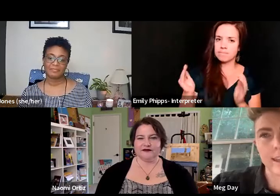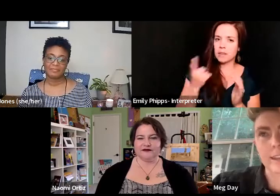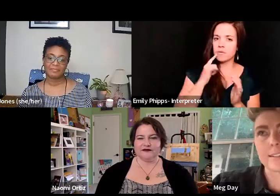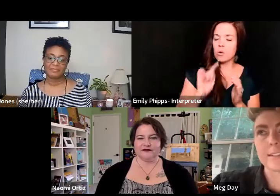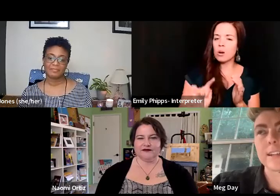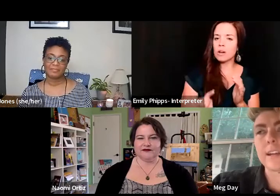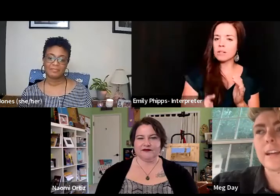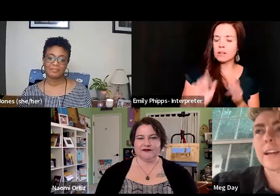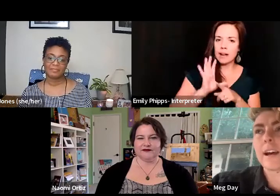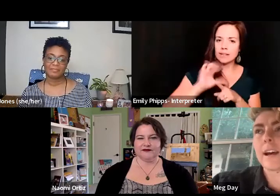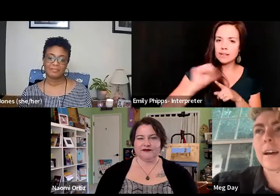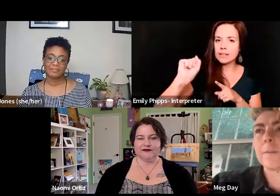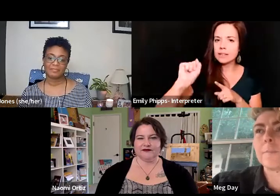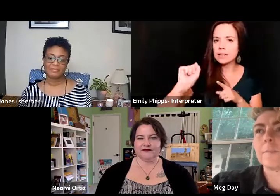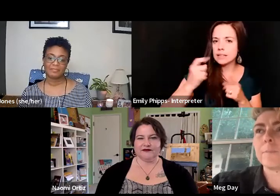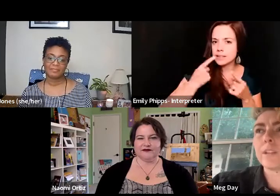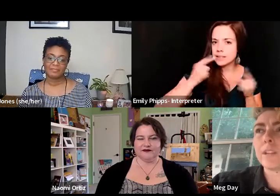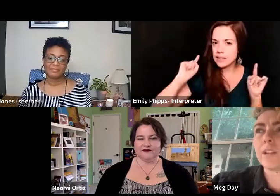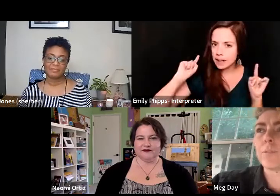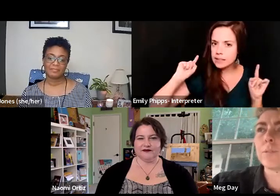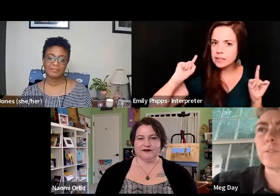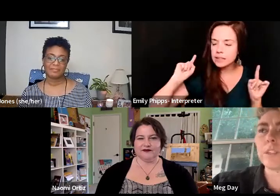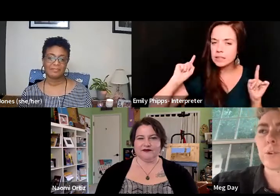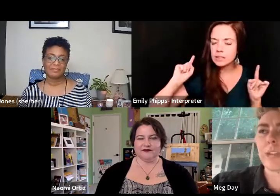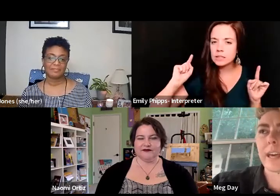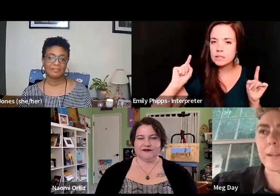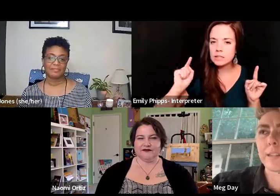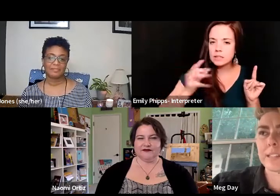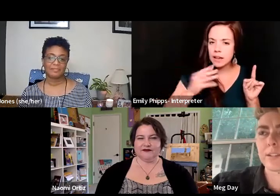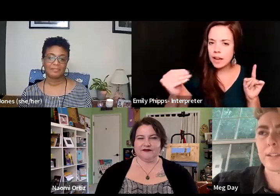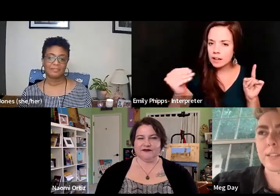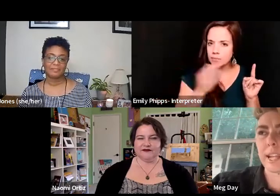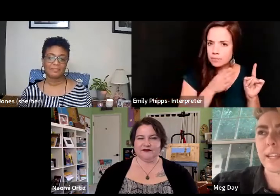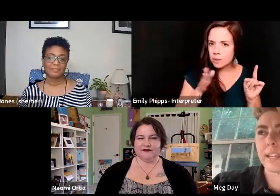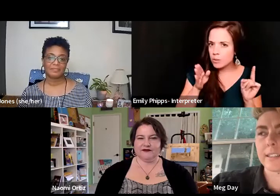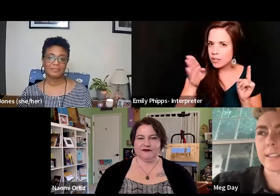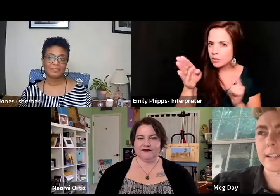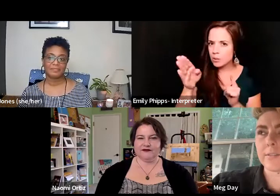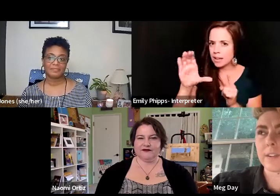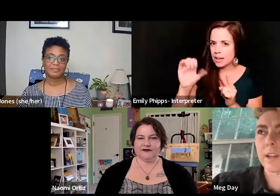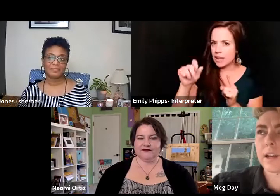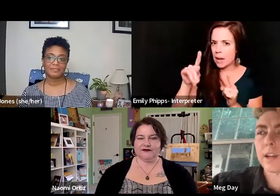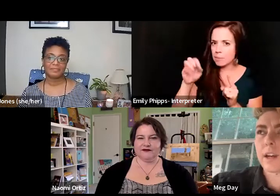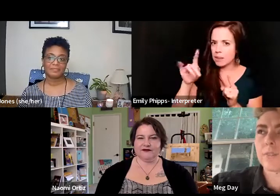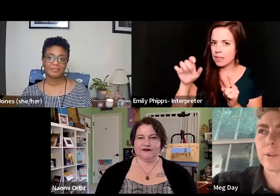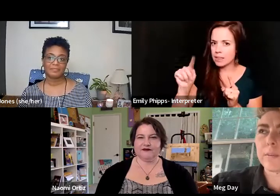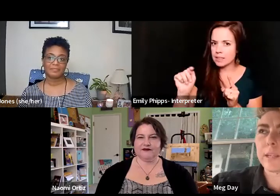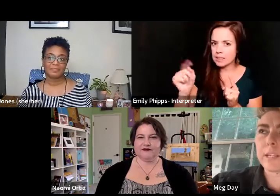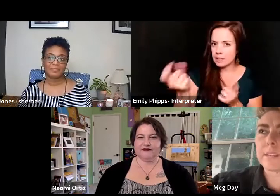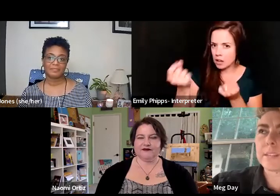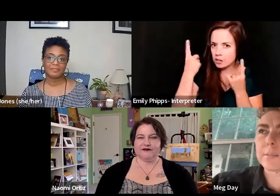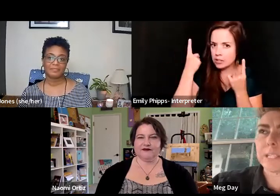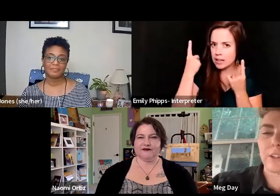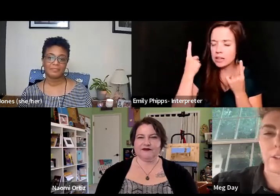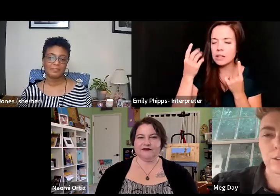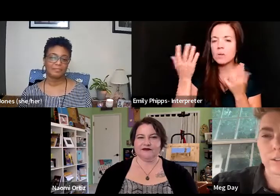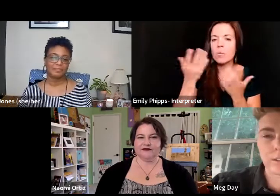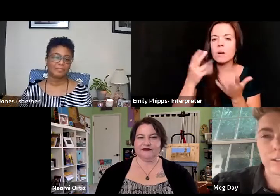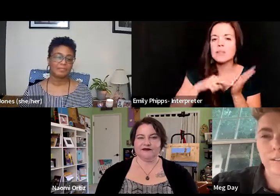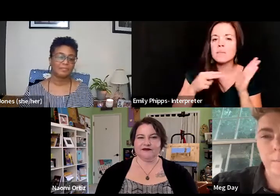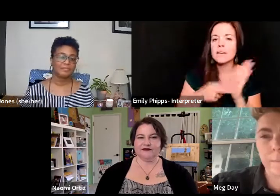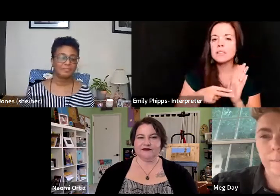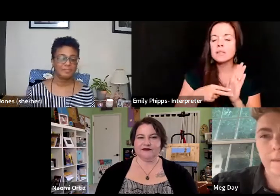and, you know, moving toward capitalist understandings of what it means to be